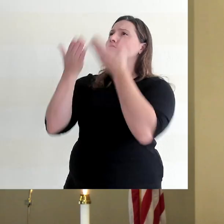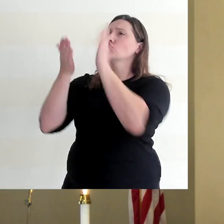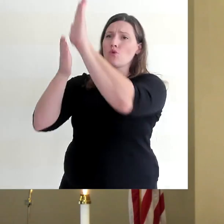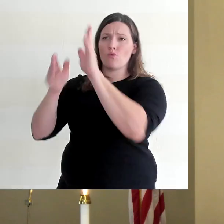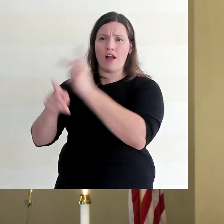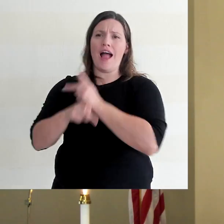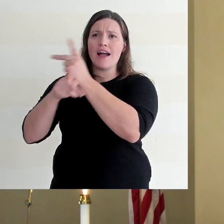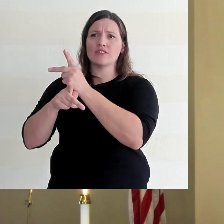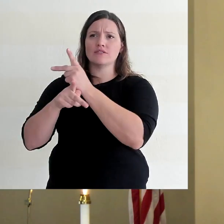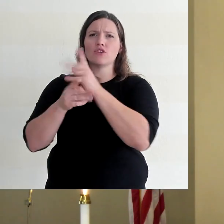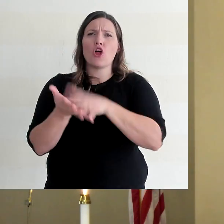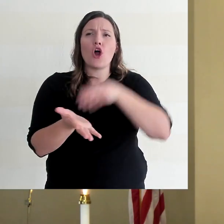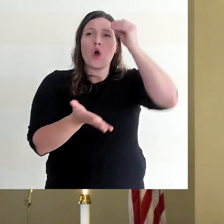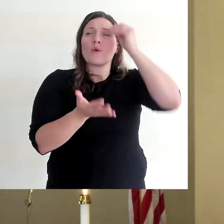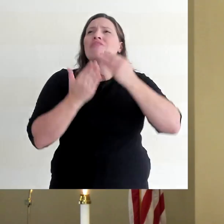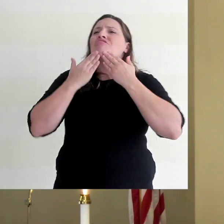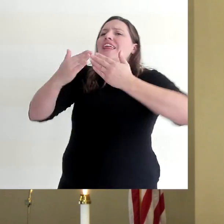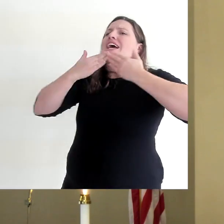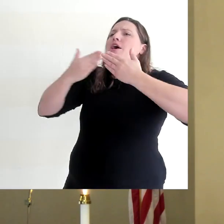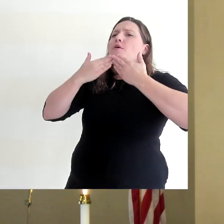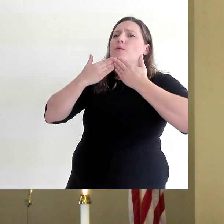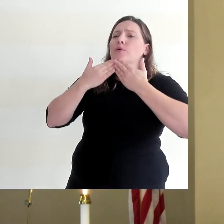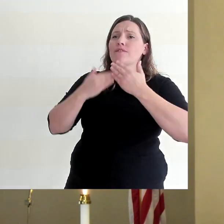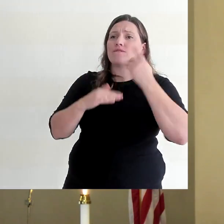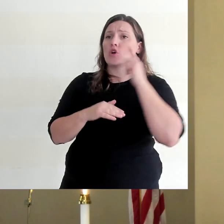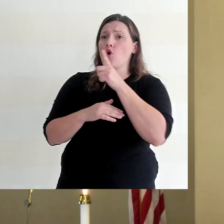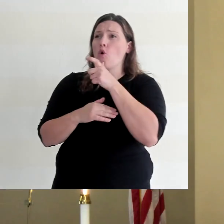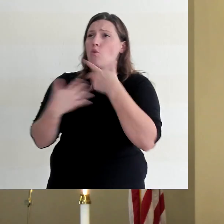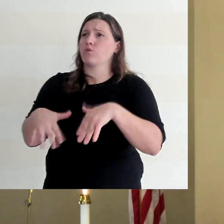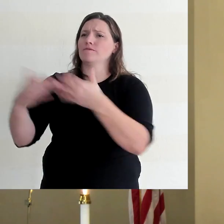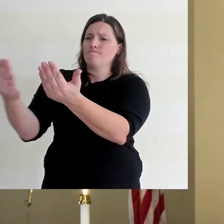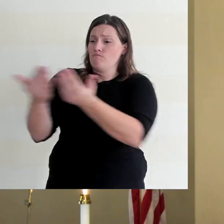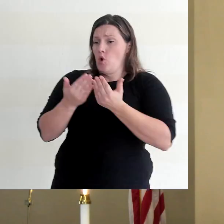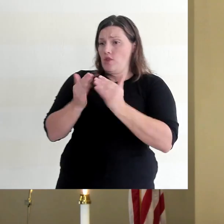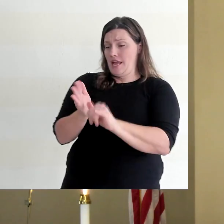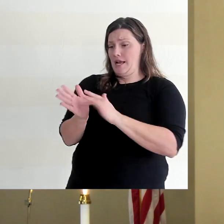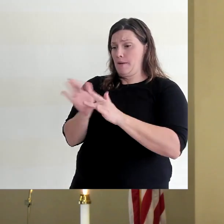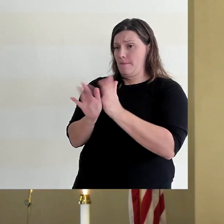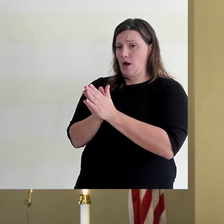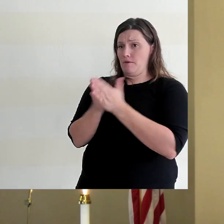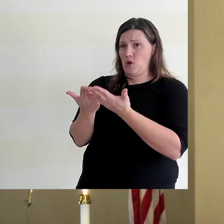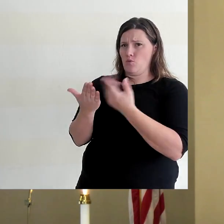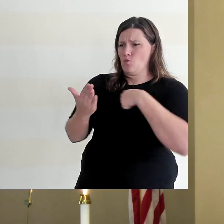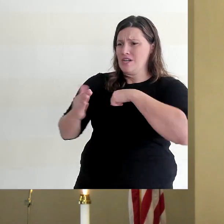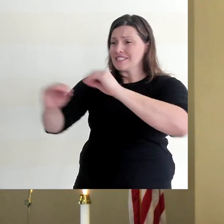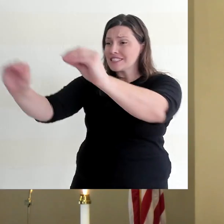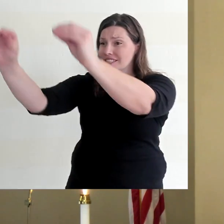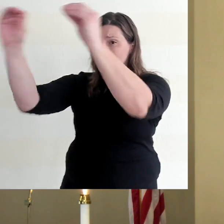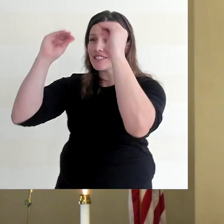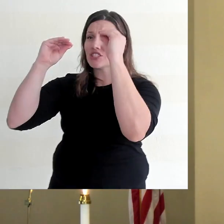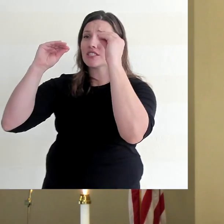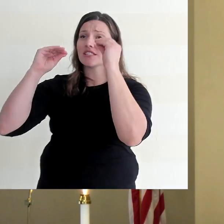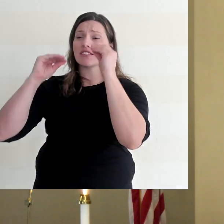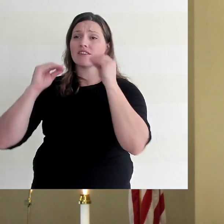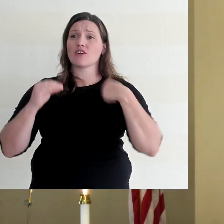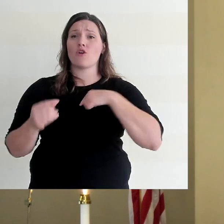We learn that we are to thank God for those who have brought the word of God to us. We all have teachers and pastors and